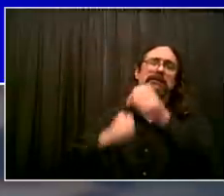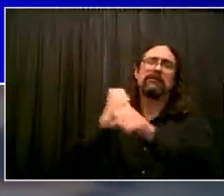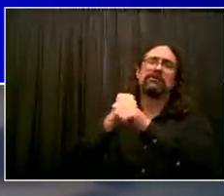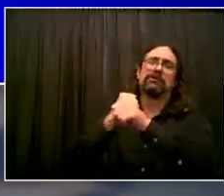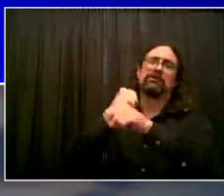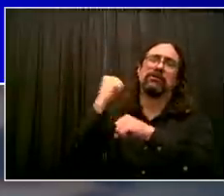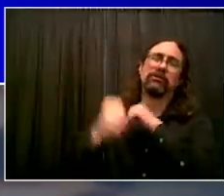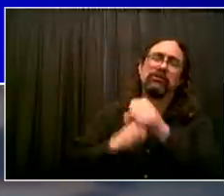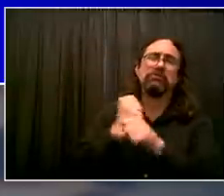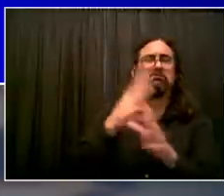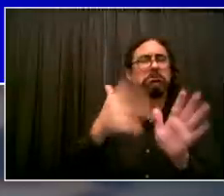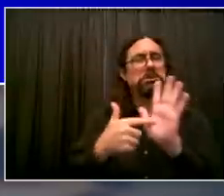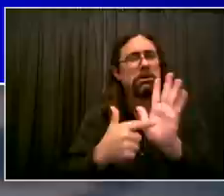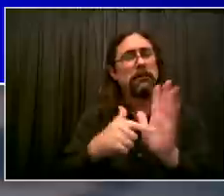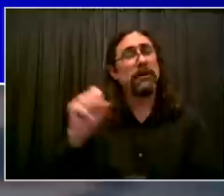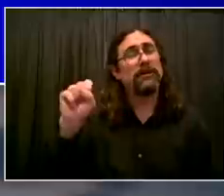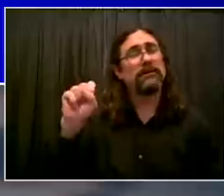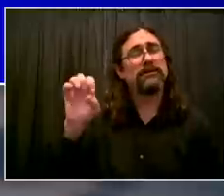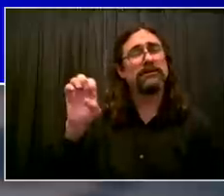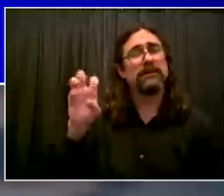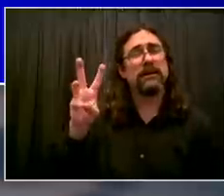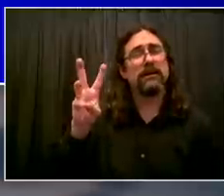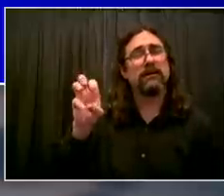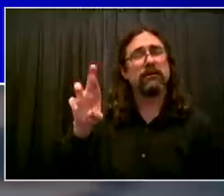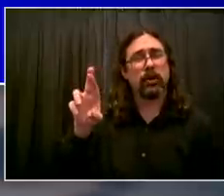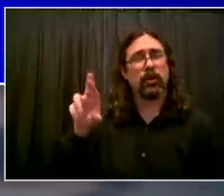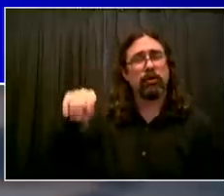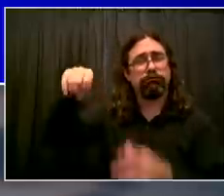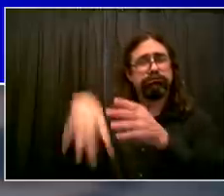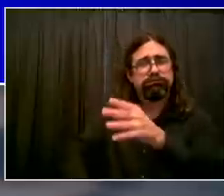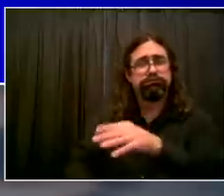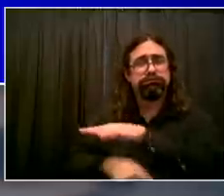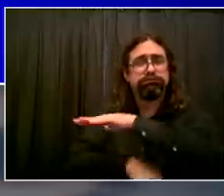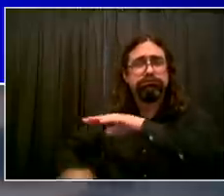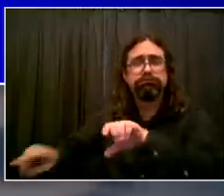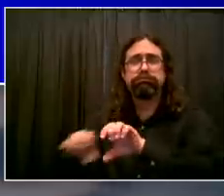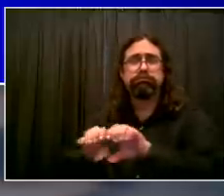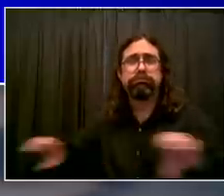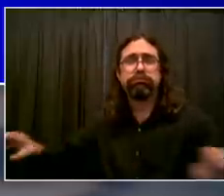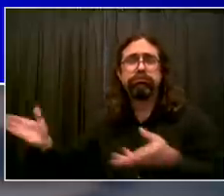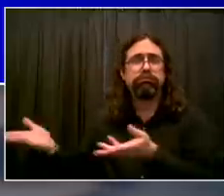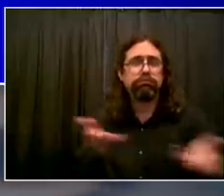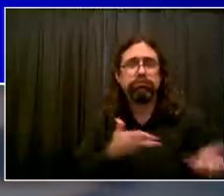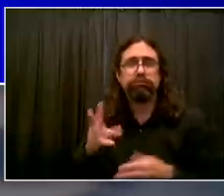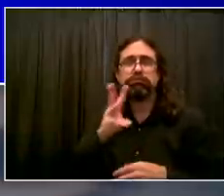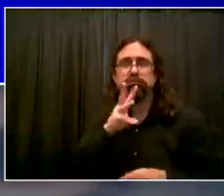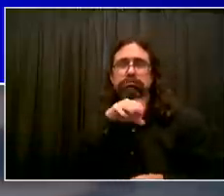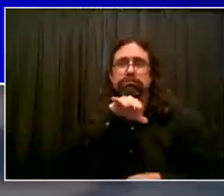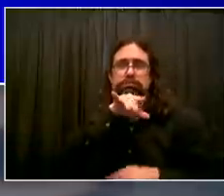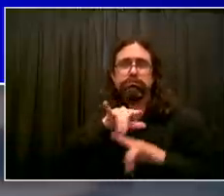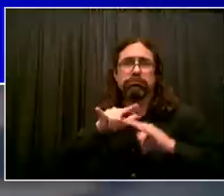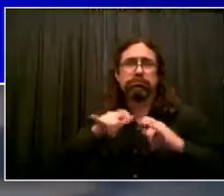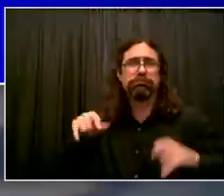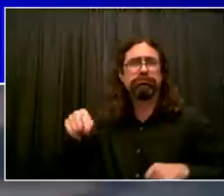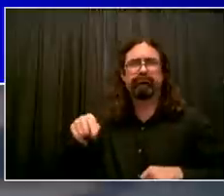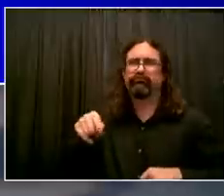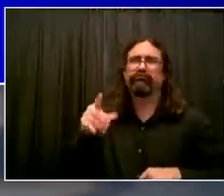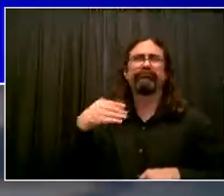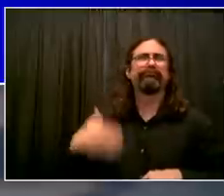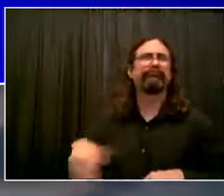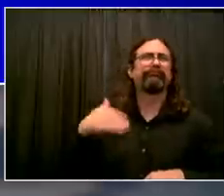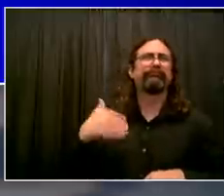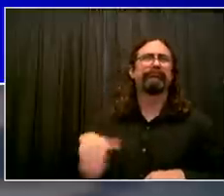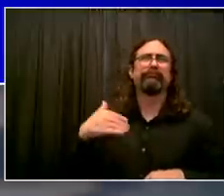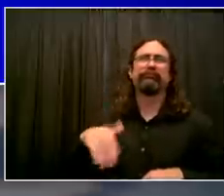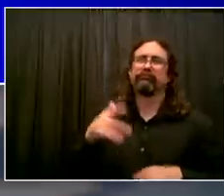$100 billion. That's only going to happen with a lot of federal support. So we're clear in this report, federal support, state support, there's a lot of things we